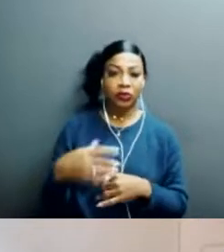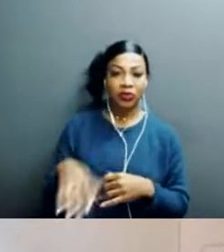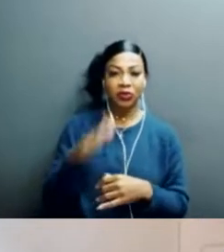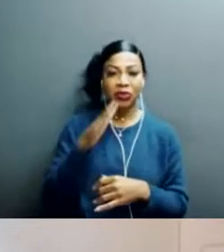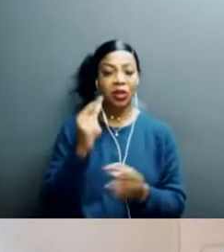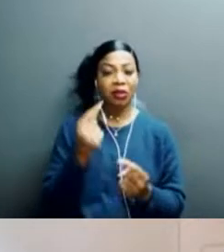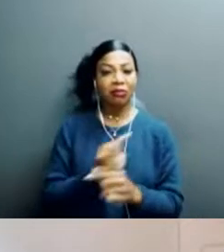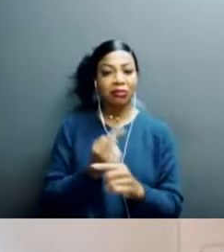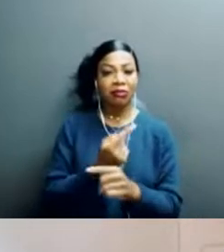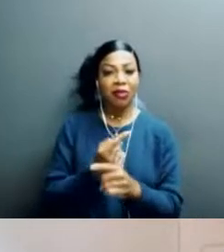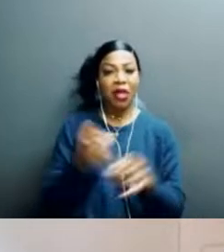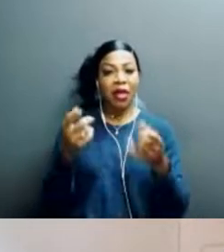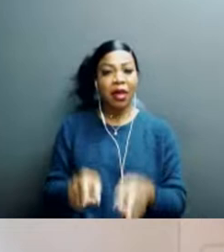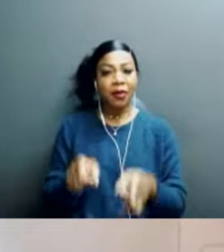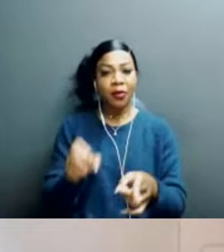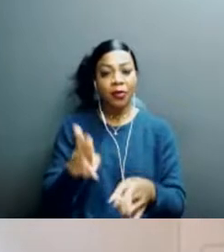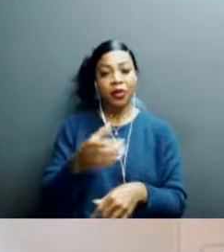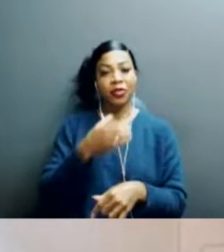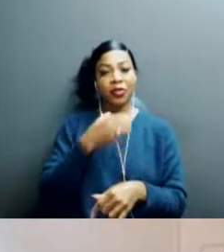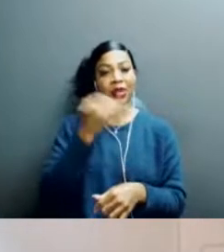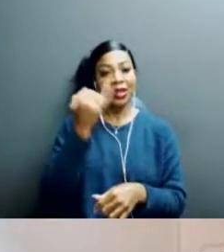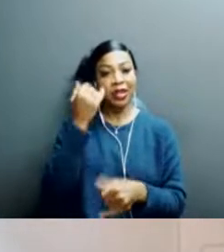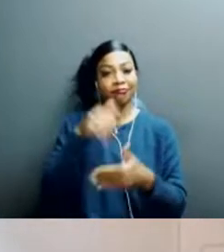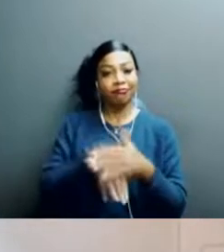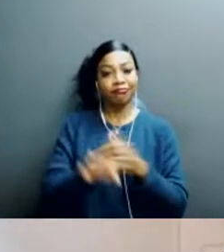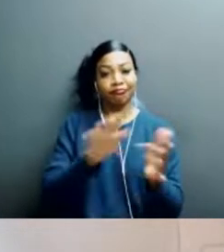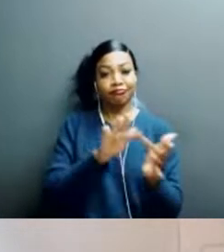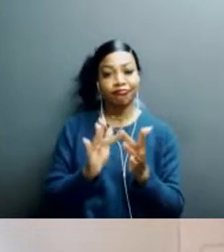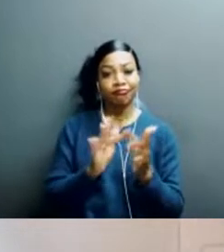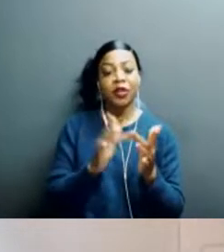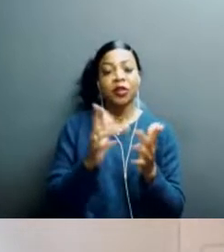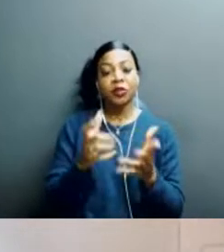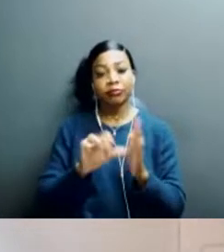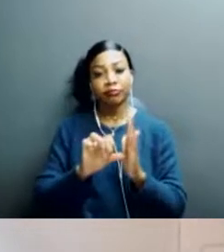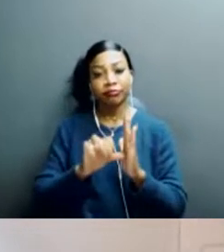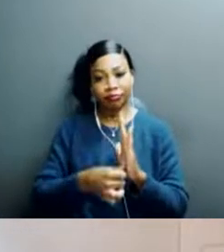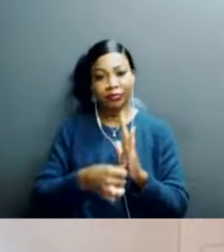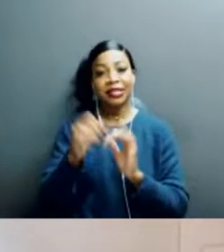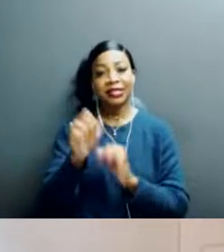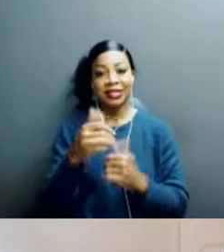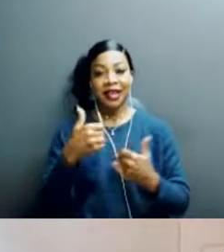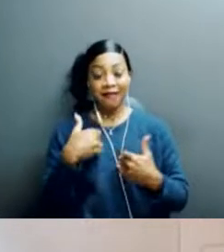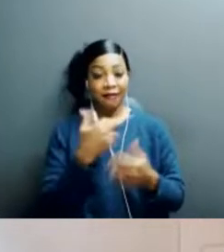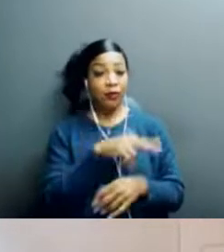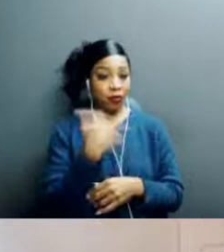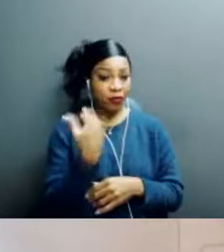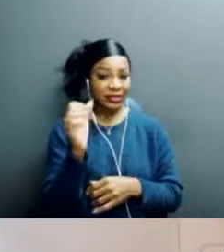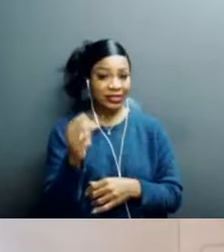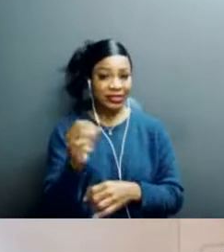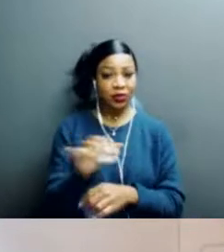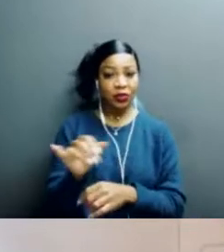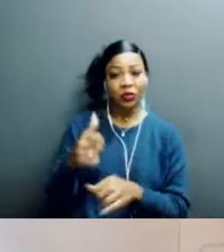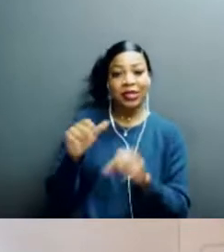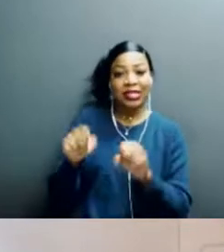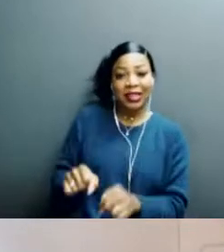occurrence or threat to being online. And so one thing that we do want to emphasize is that like, there are certainly risks and there are steps that you can take to